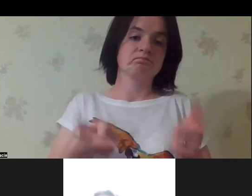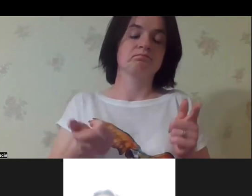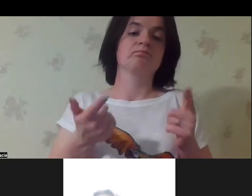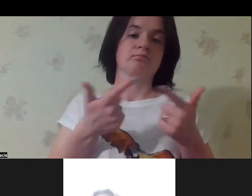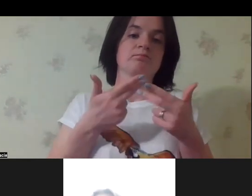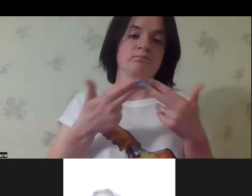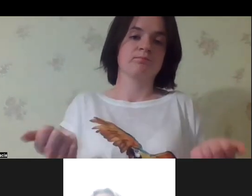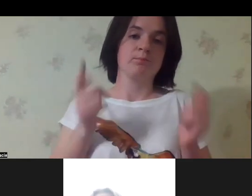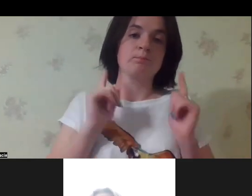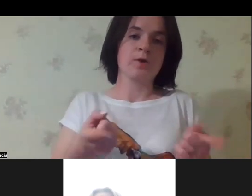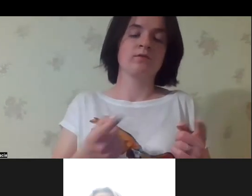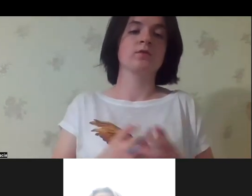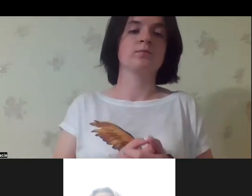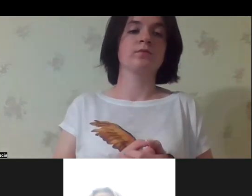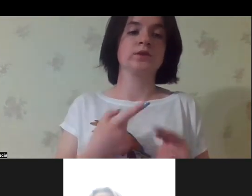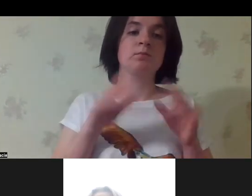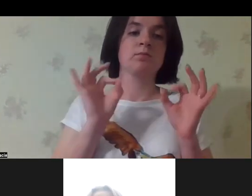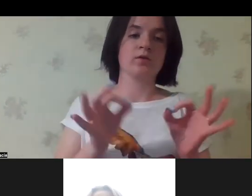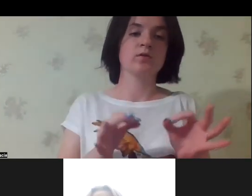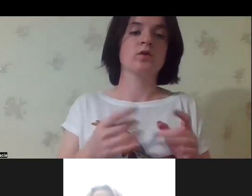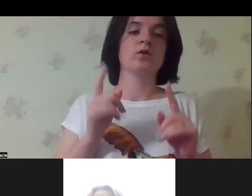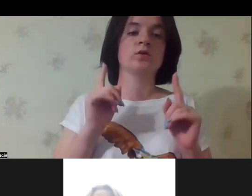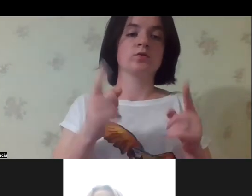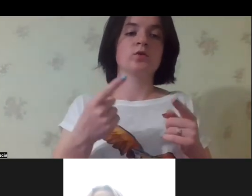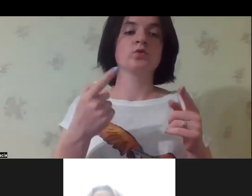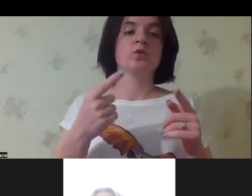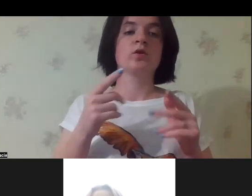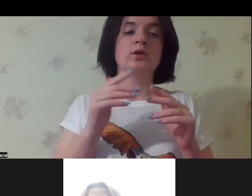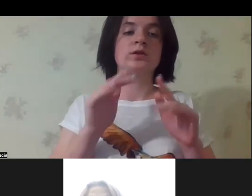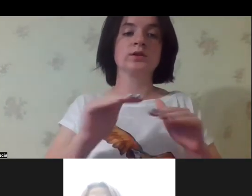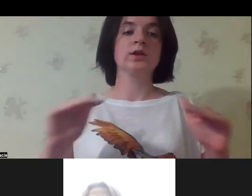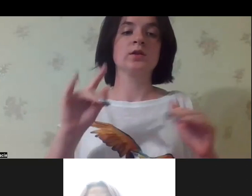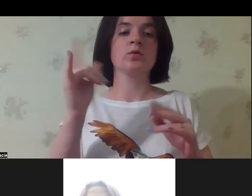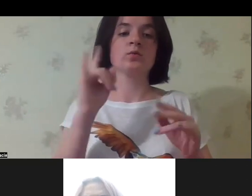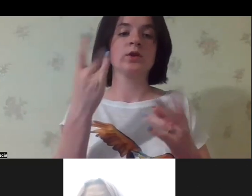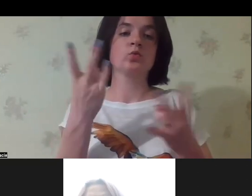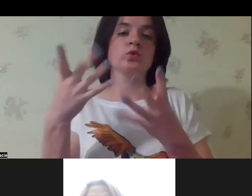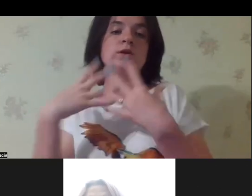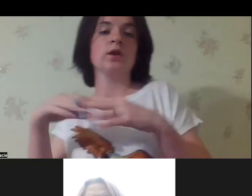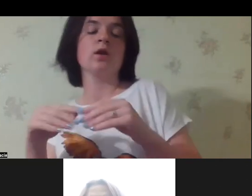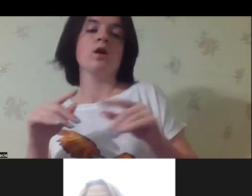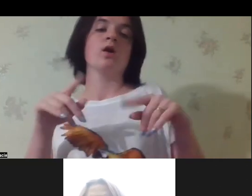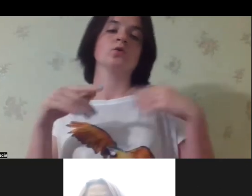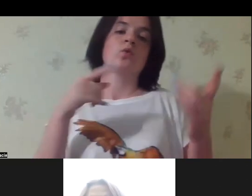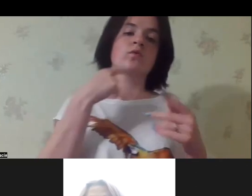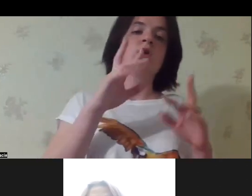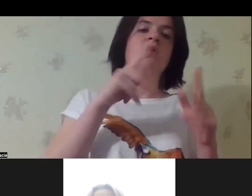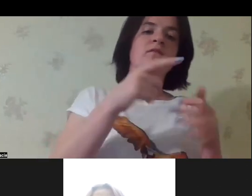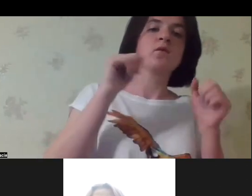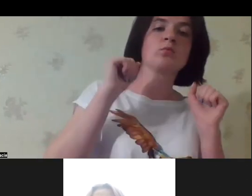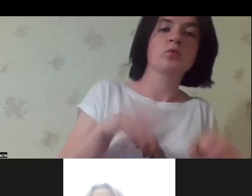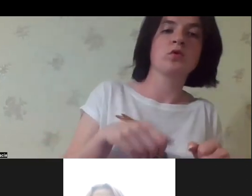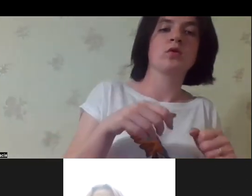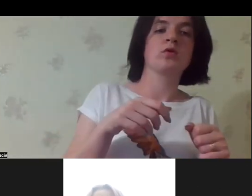Well, that's true. Because the same situation is about the institutions for children. On the one hand, they say that children need